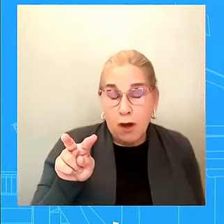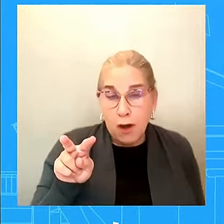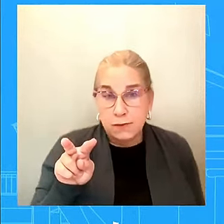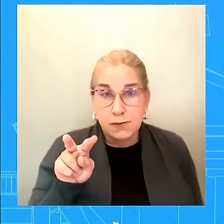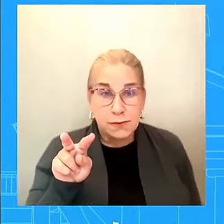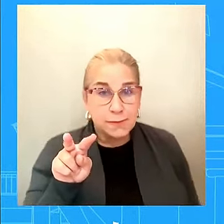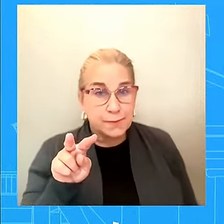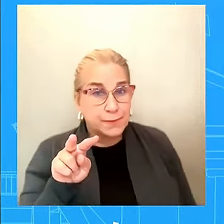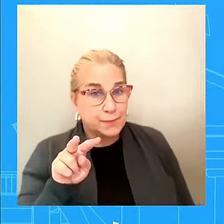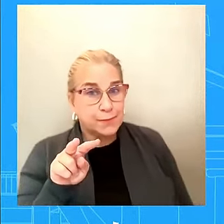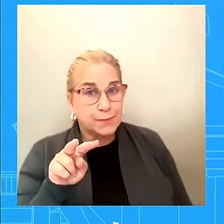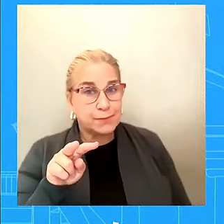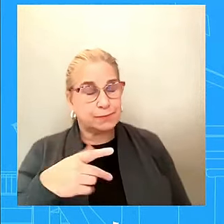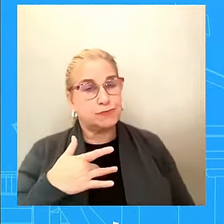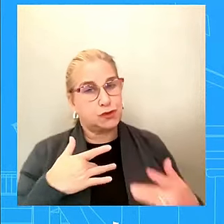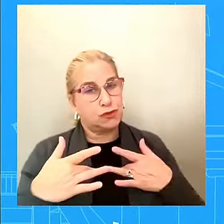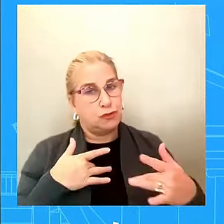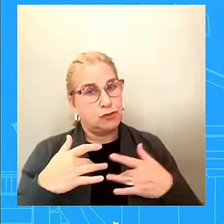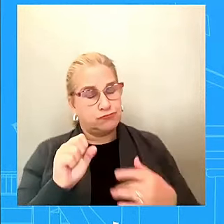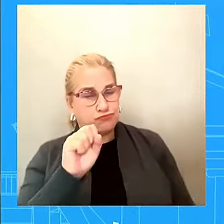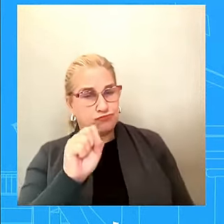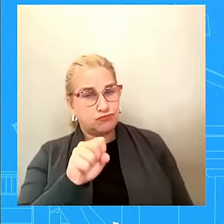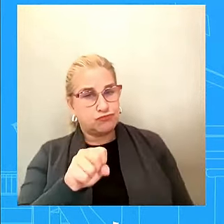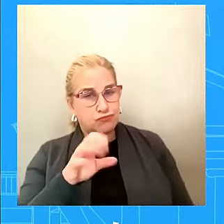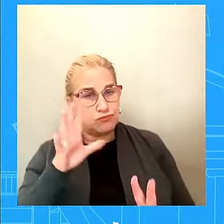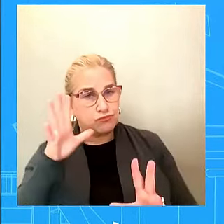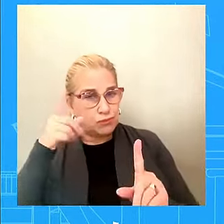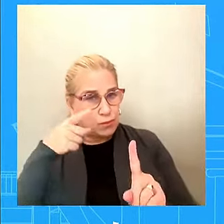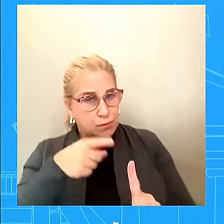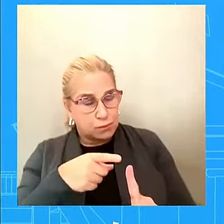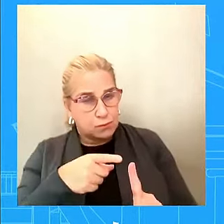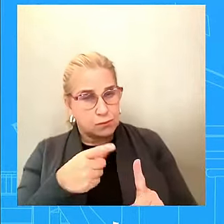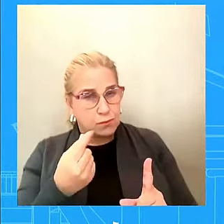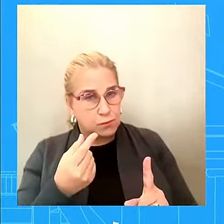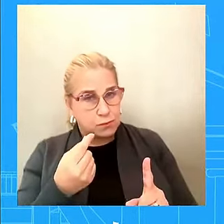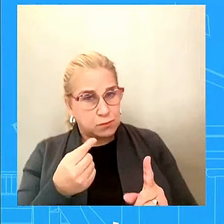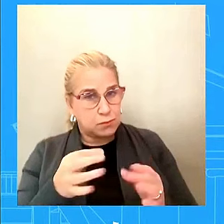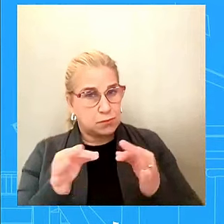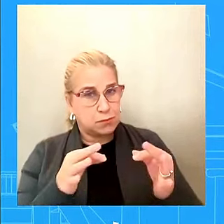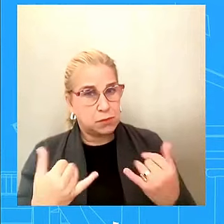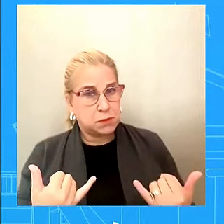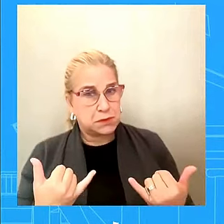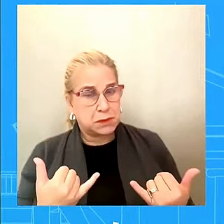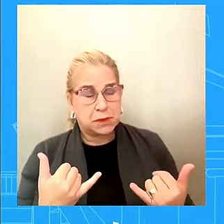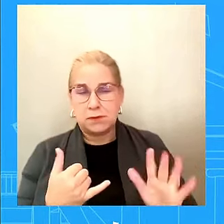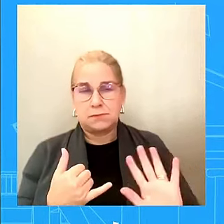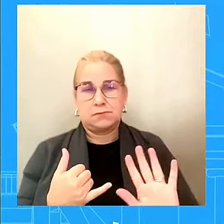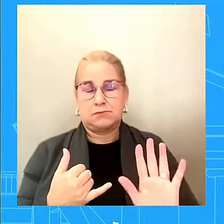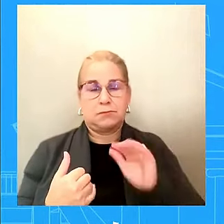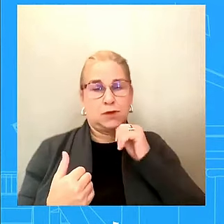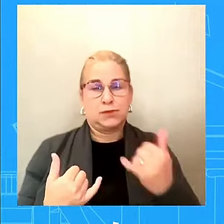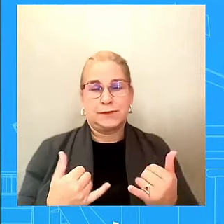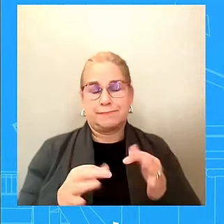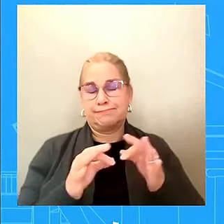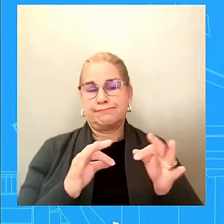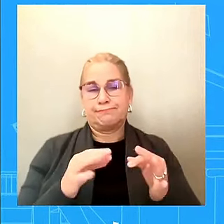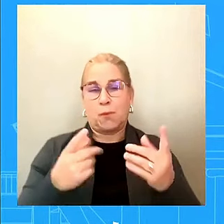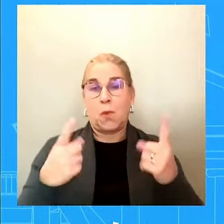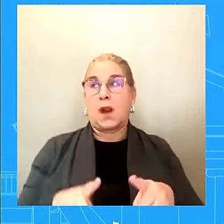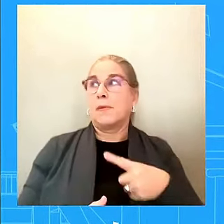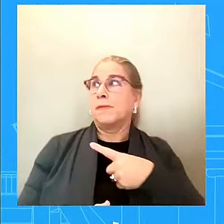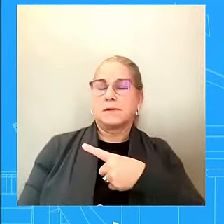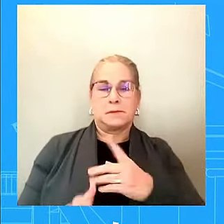out on, uh, the current, uh, current, uh, situation there. We are, uh, going to always, as I said,